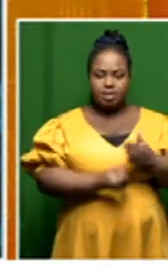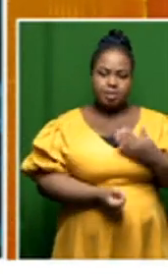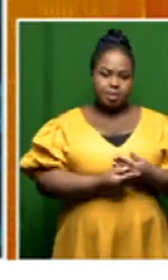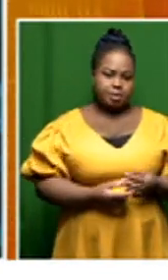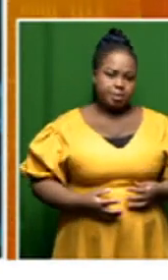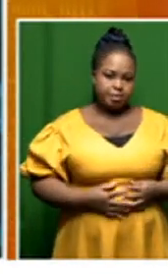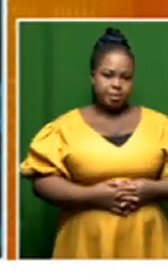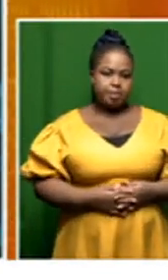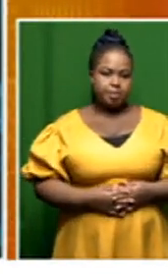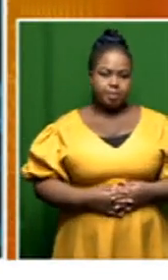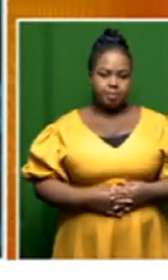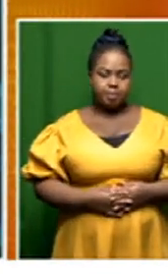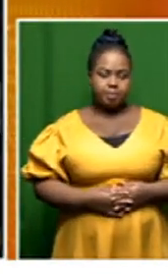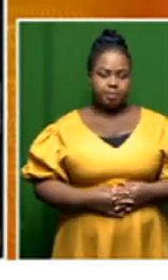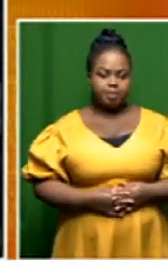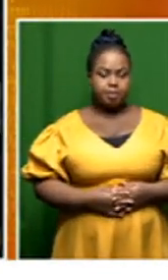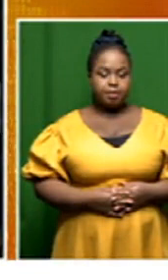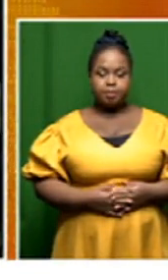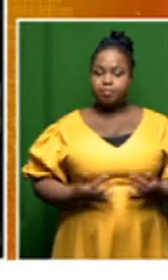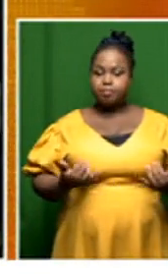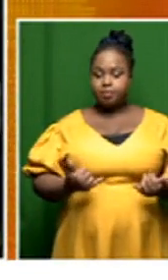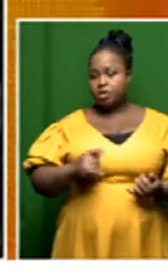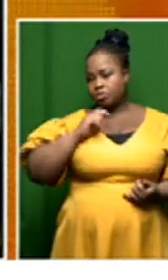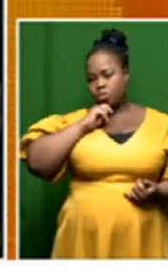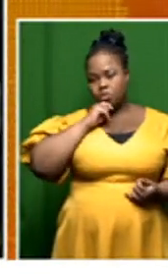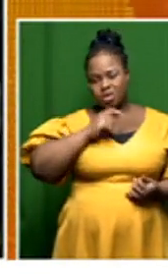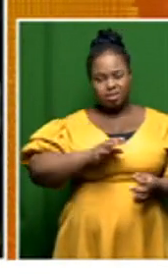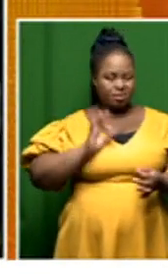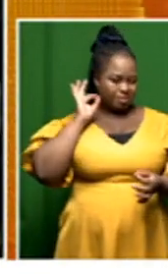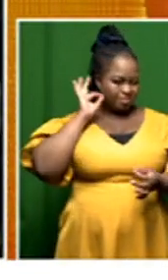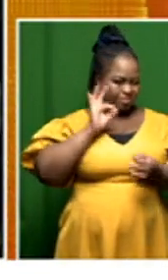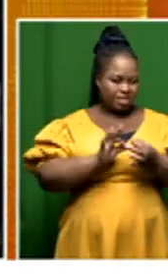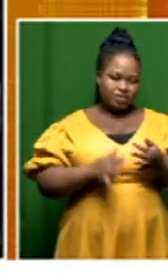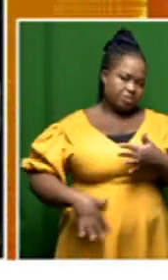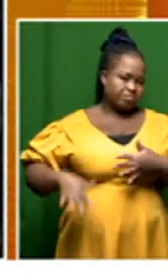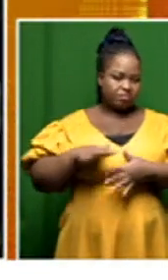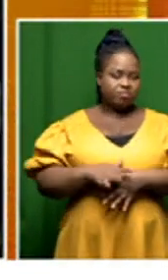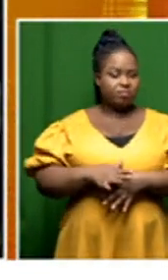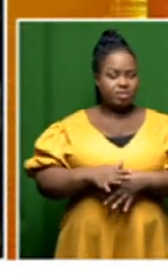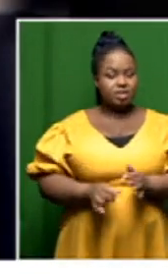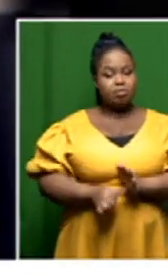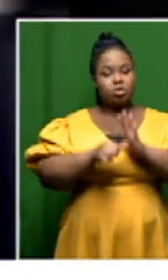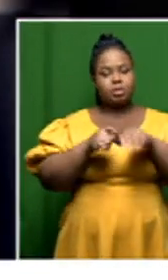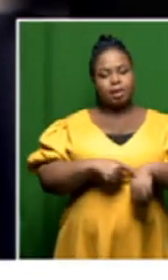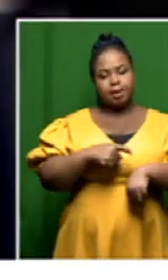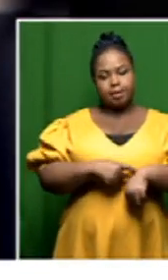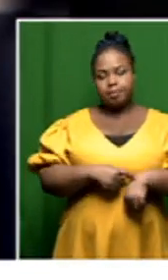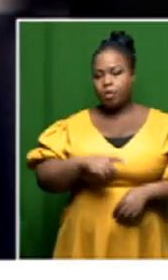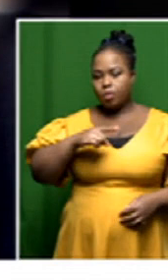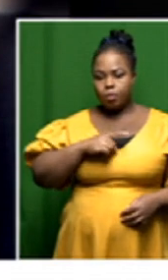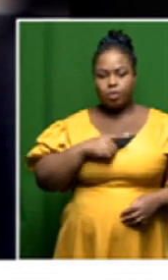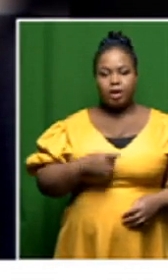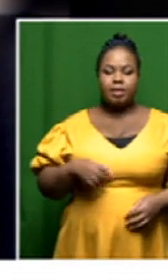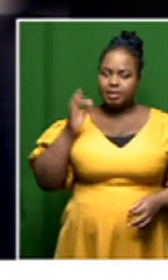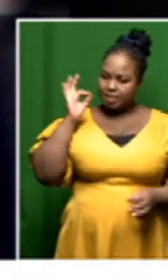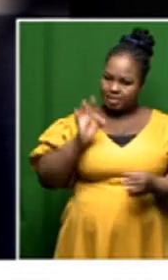yes so this morning is a very significant moment um in that uh uh it was